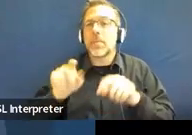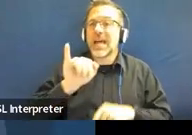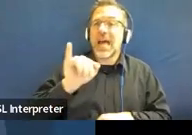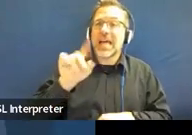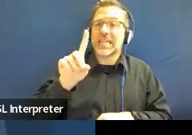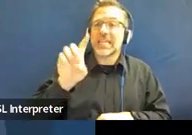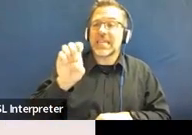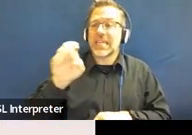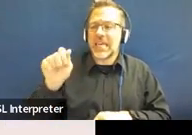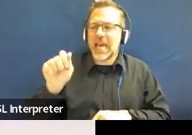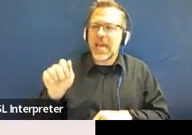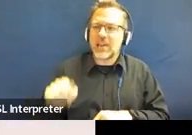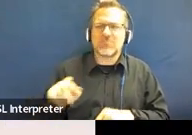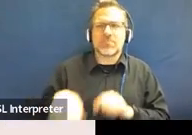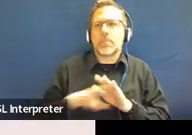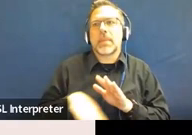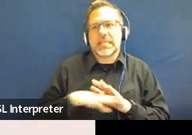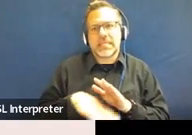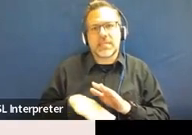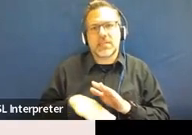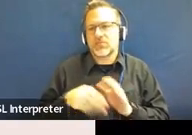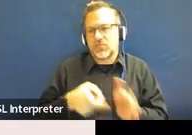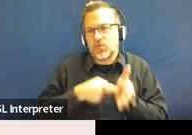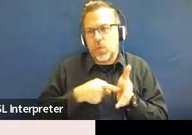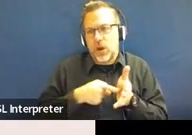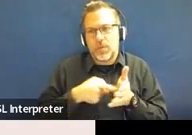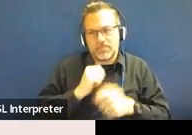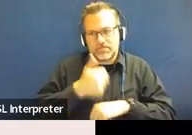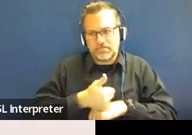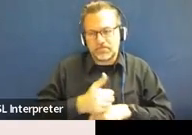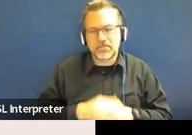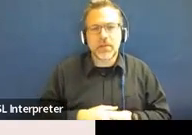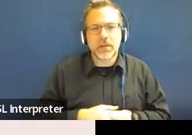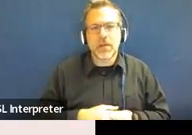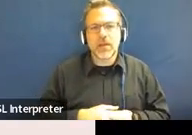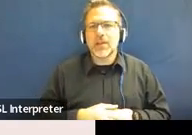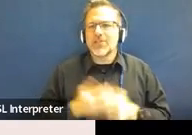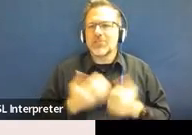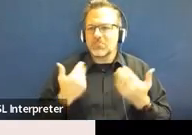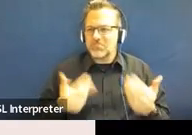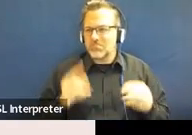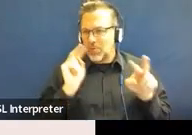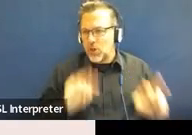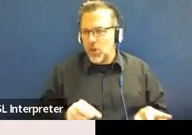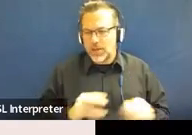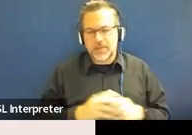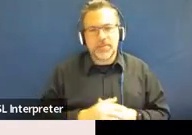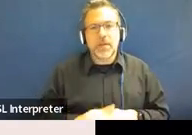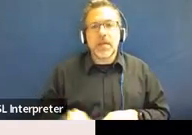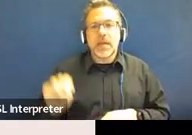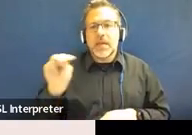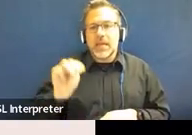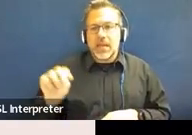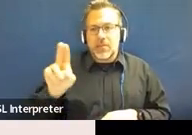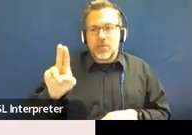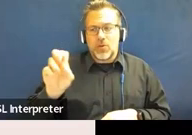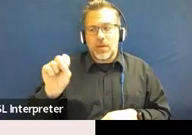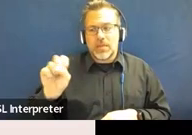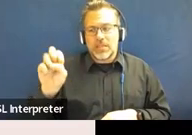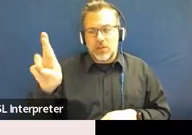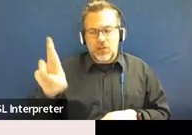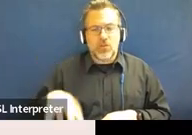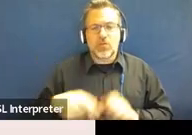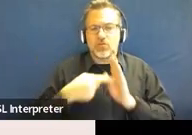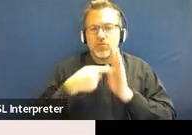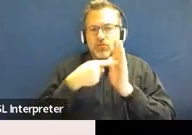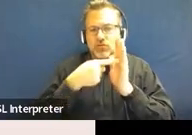is what IDEA mandates. So, let's take a look at this. So, MUSER outlines, and the citation